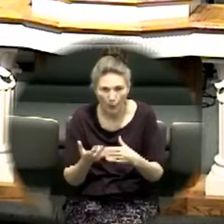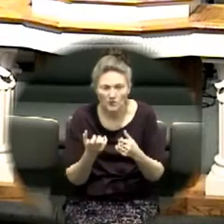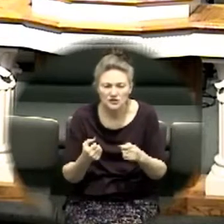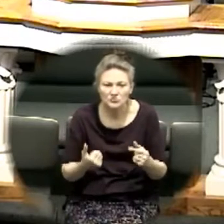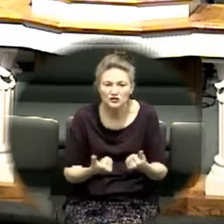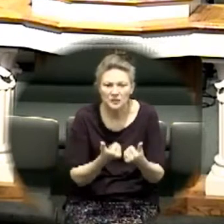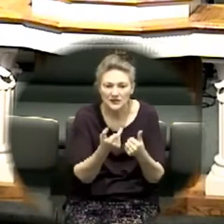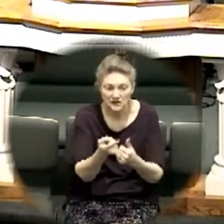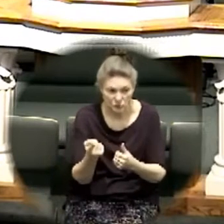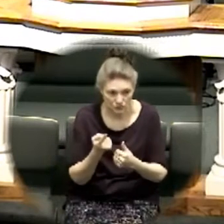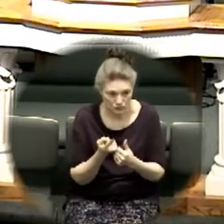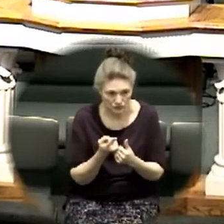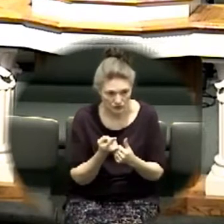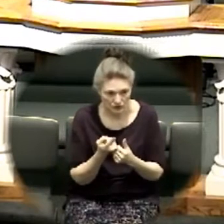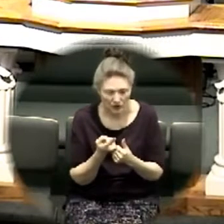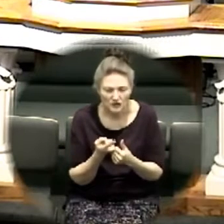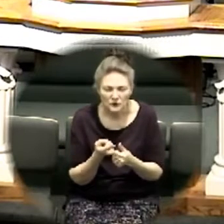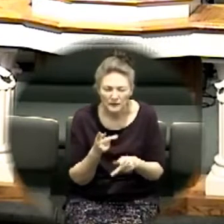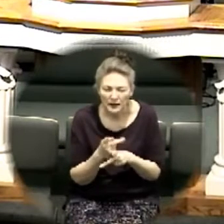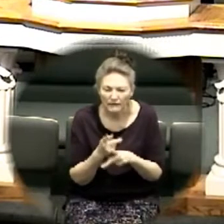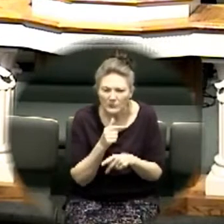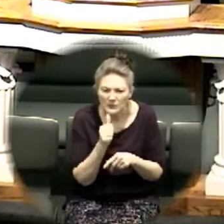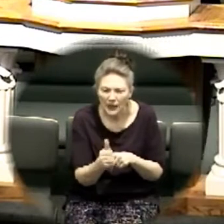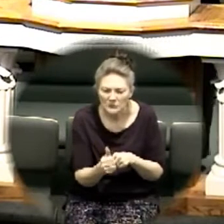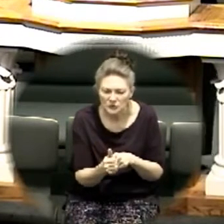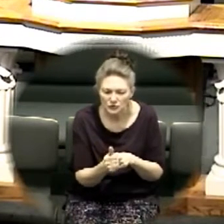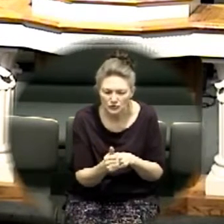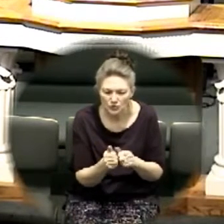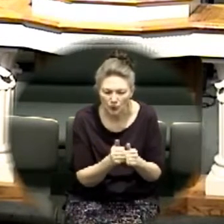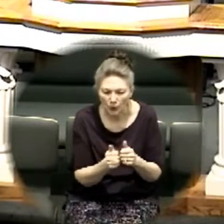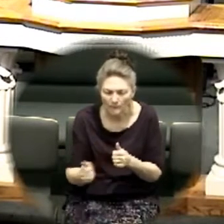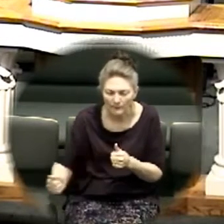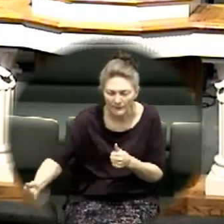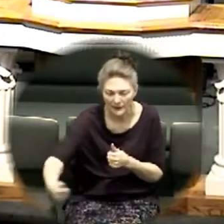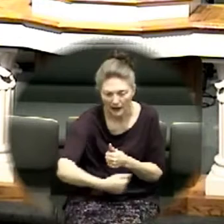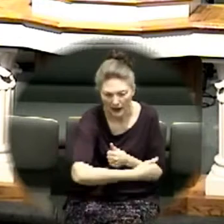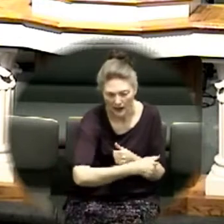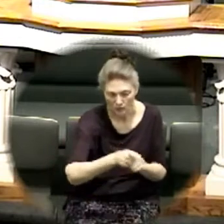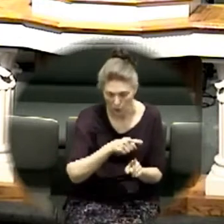challenge you to be careful not to circumvent the process